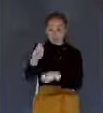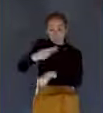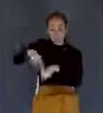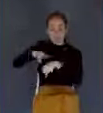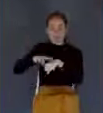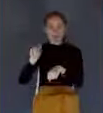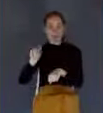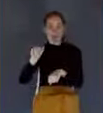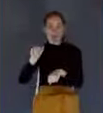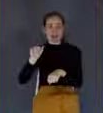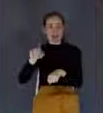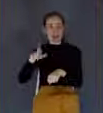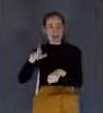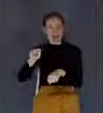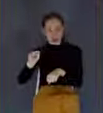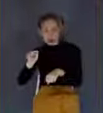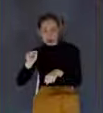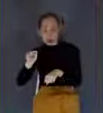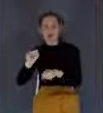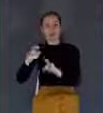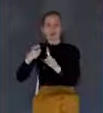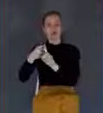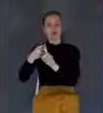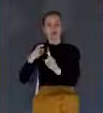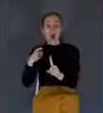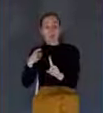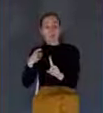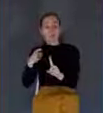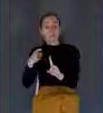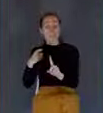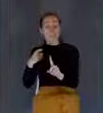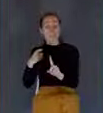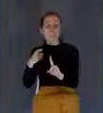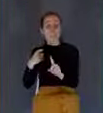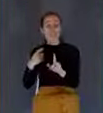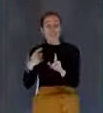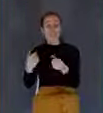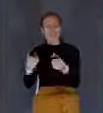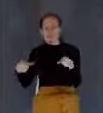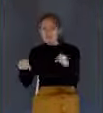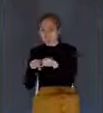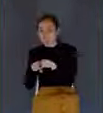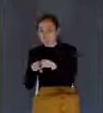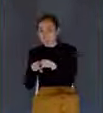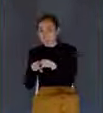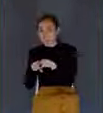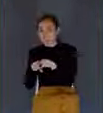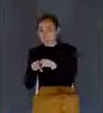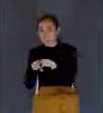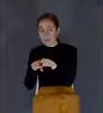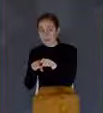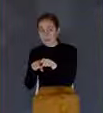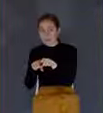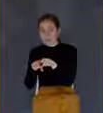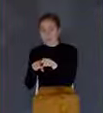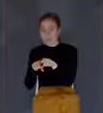vera homo and vera deus. That is to say, homo meaning the same, or vera meaning